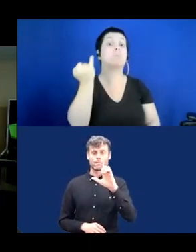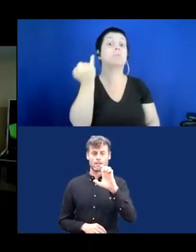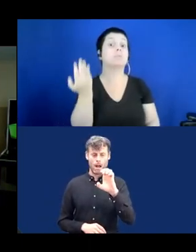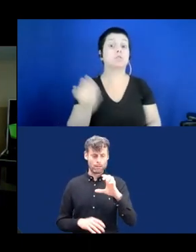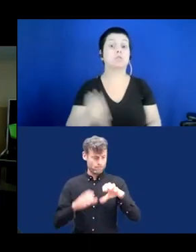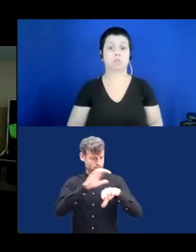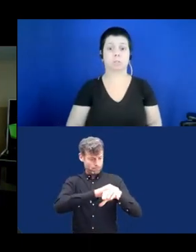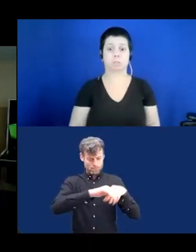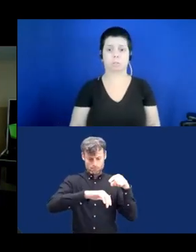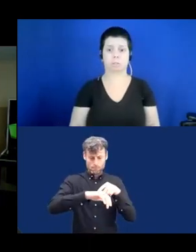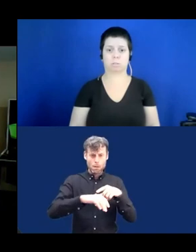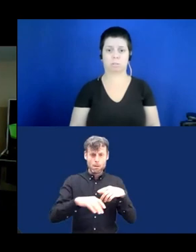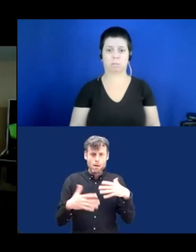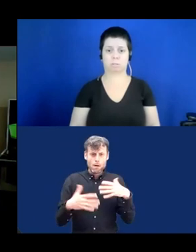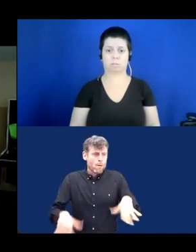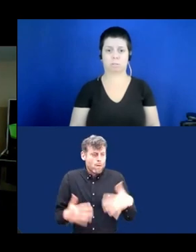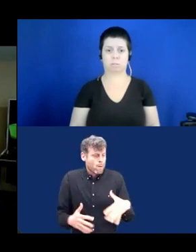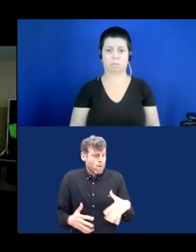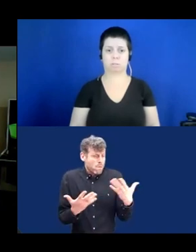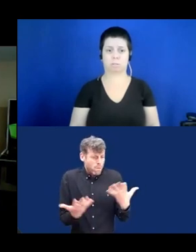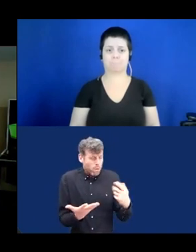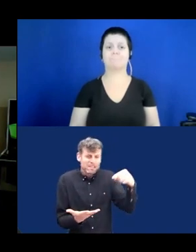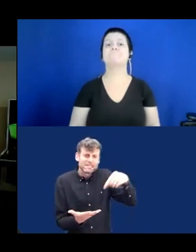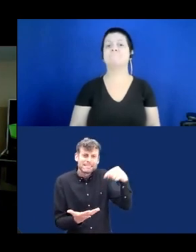Sure. Well, hello.